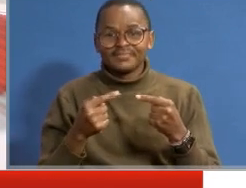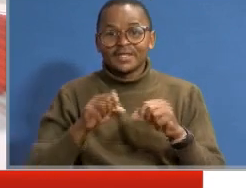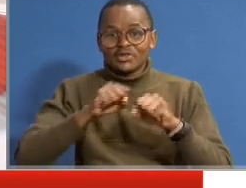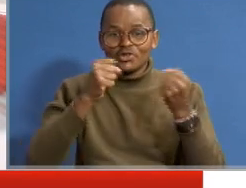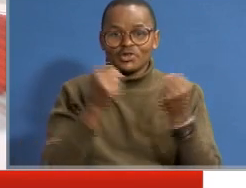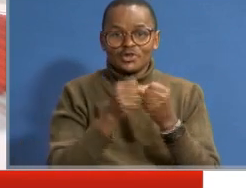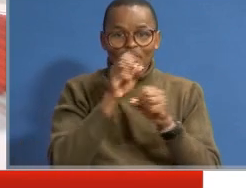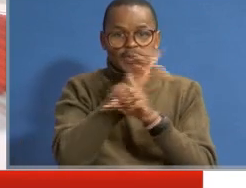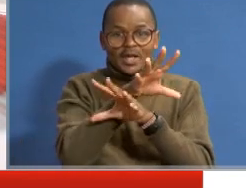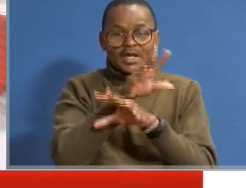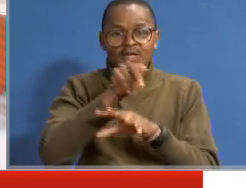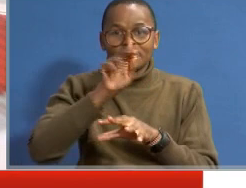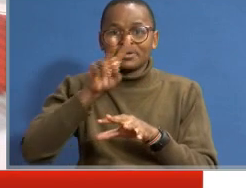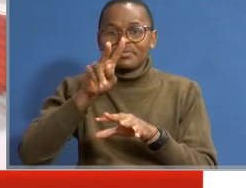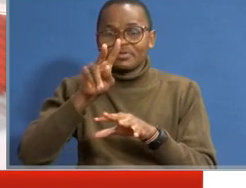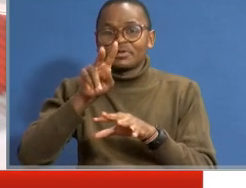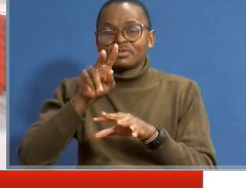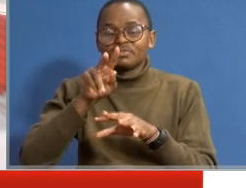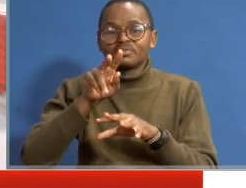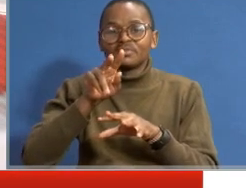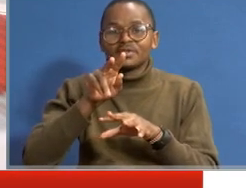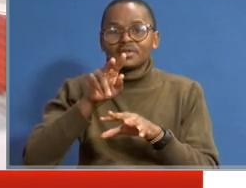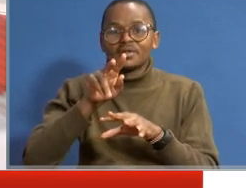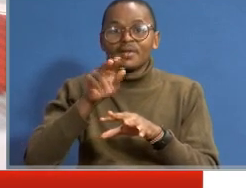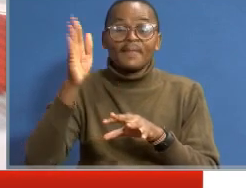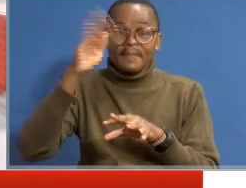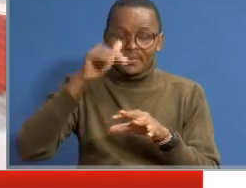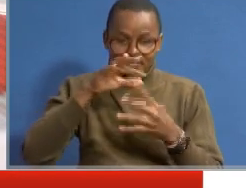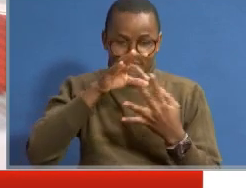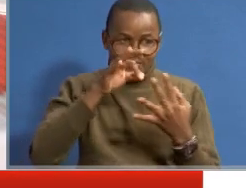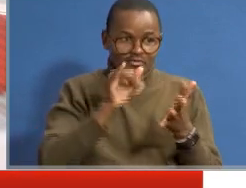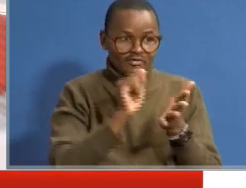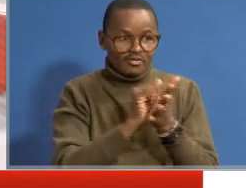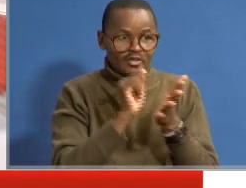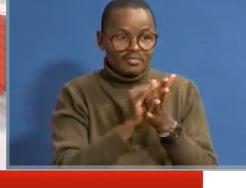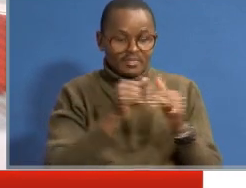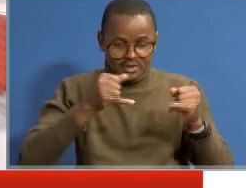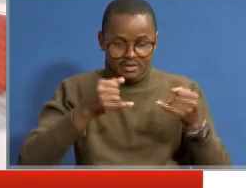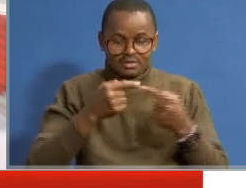on our social media at KUTV Kenya at VNAS Kodundo. I'll be getting to sample much more of that as the broadcast continues. KUTV